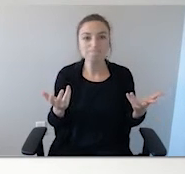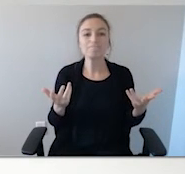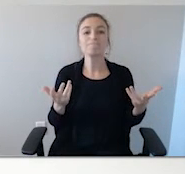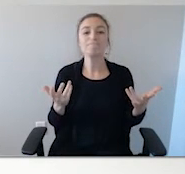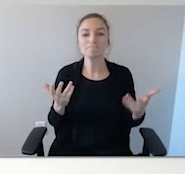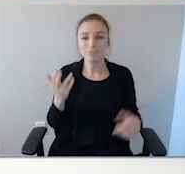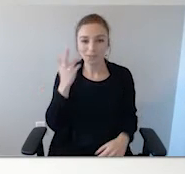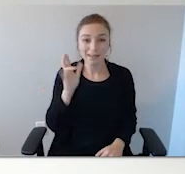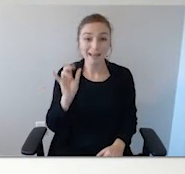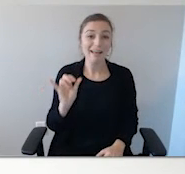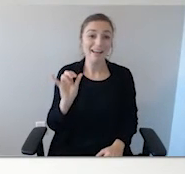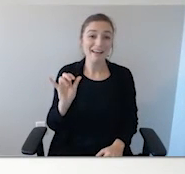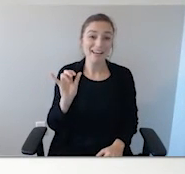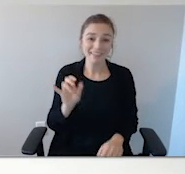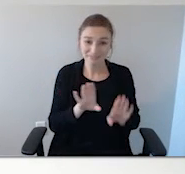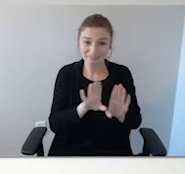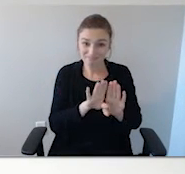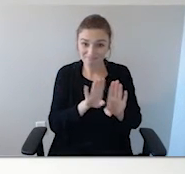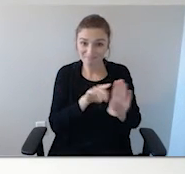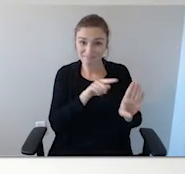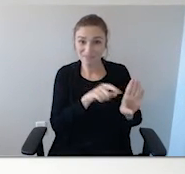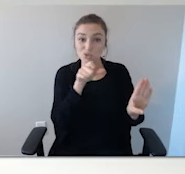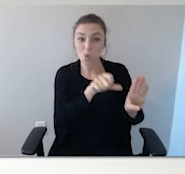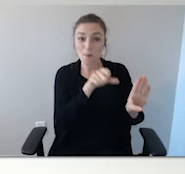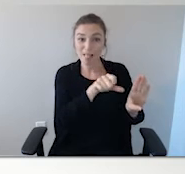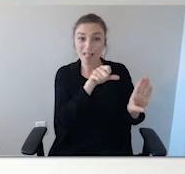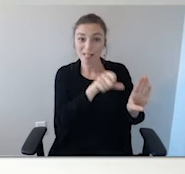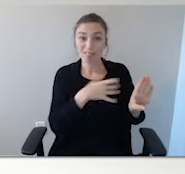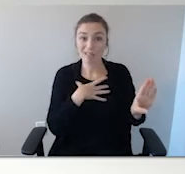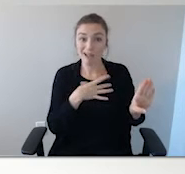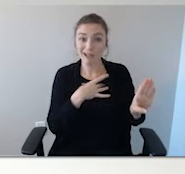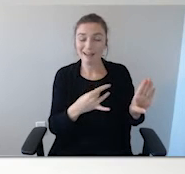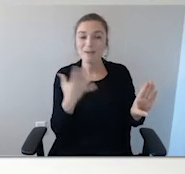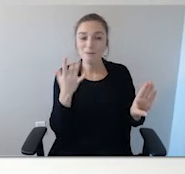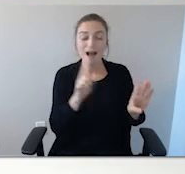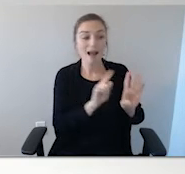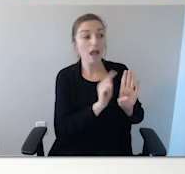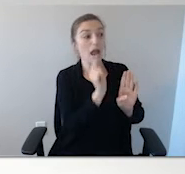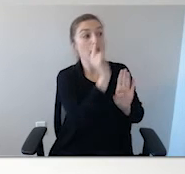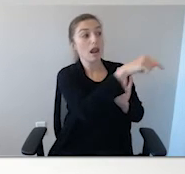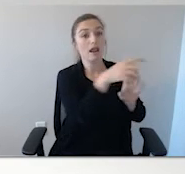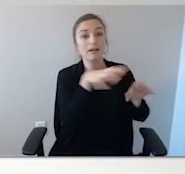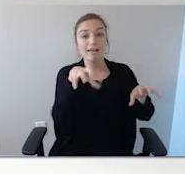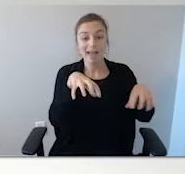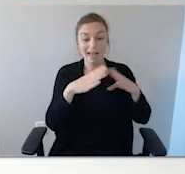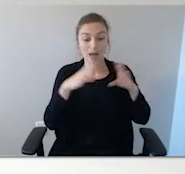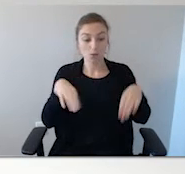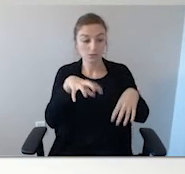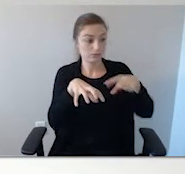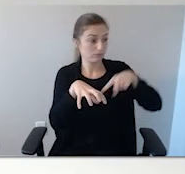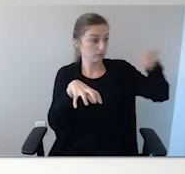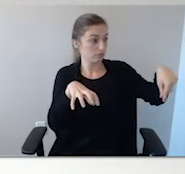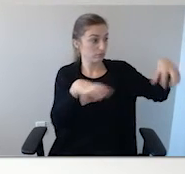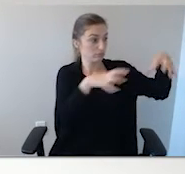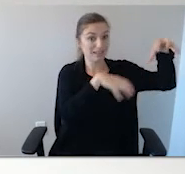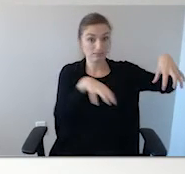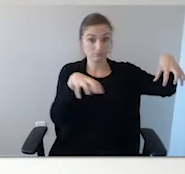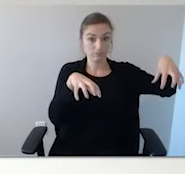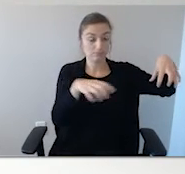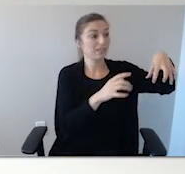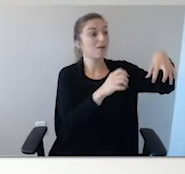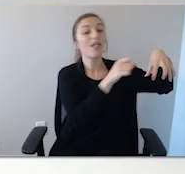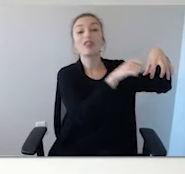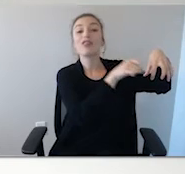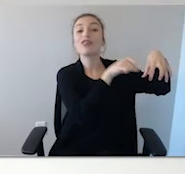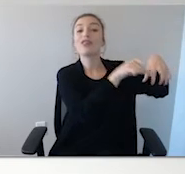So, this is when I found out he liked doorbells. He was next door ringing the lady's doorbell. And lucky for me, that was a nice segue into